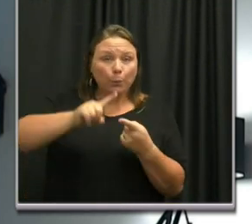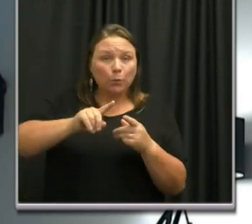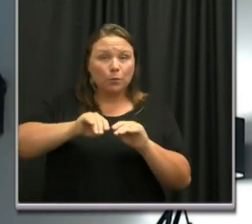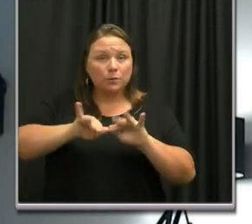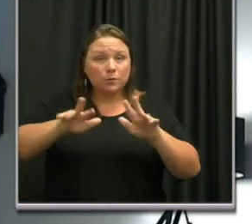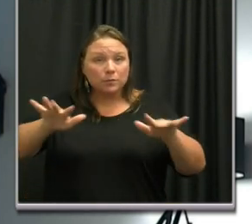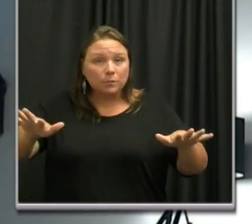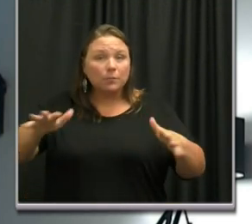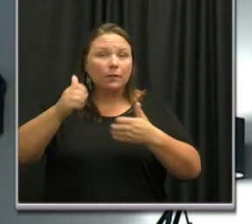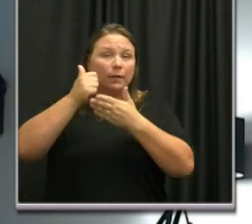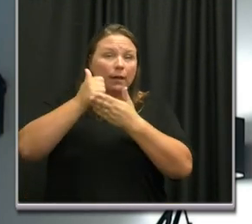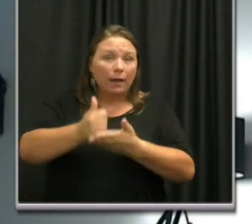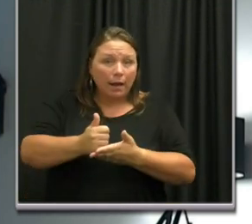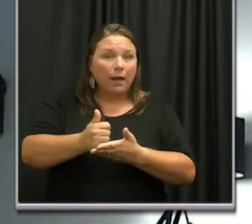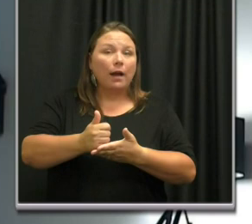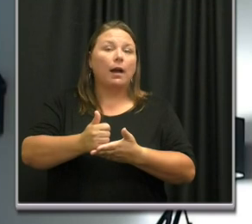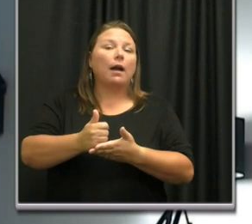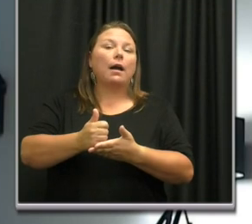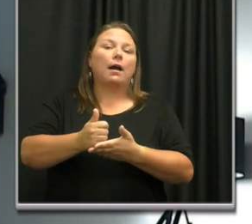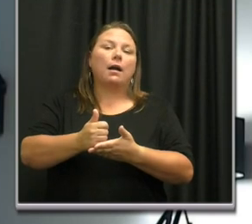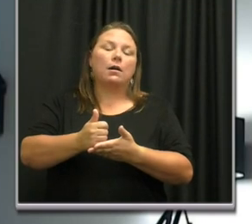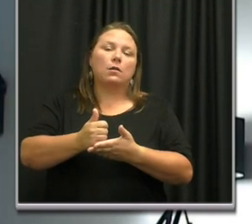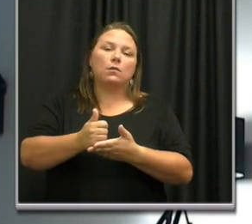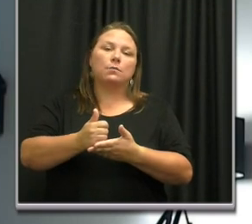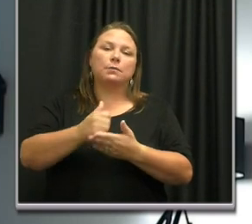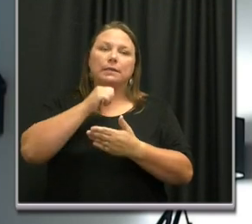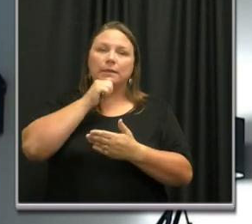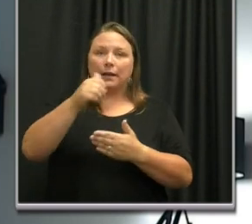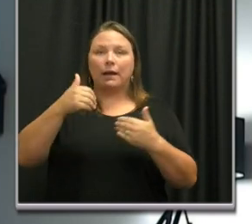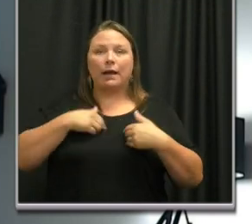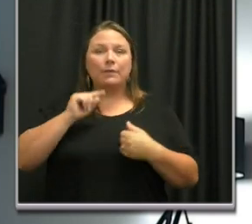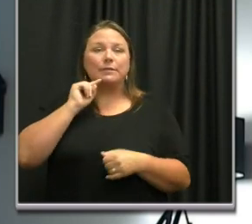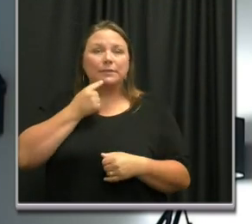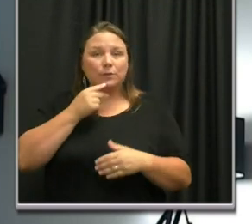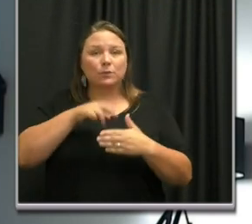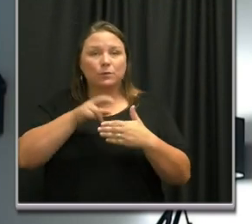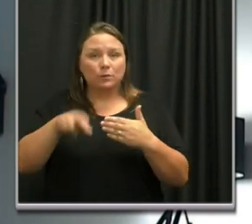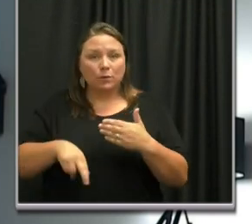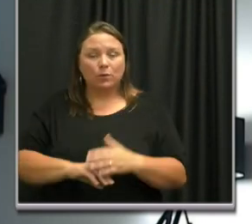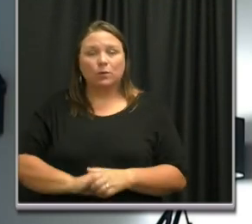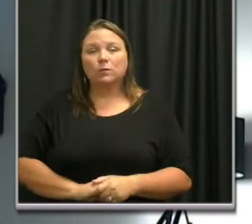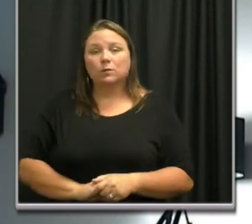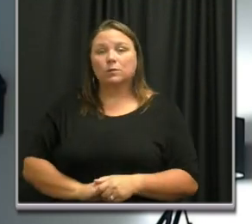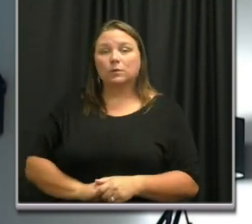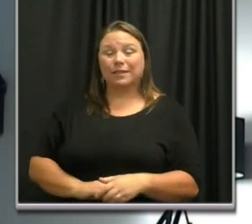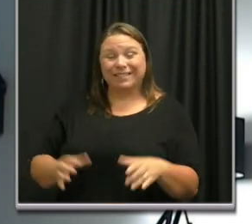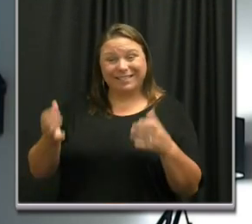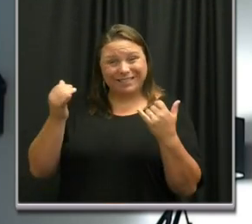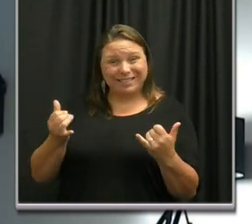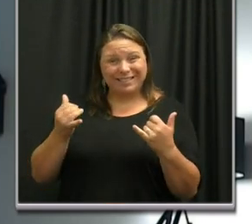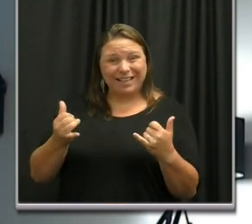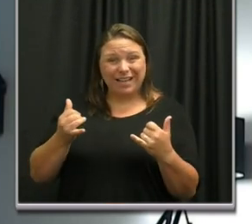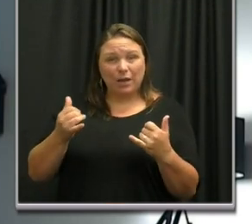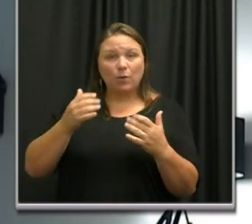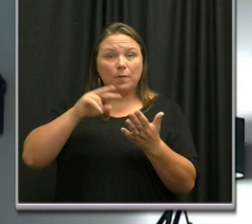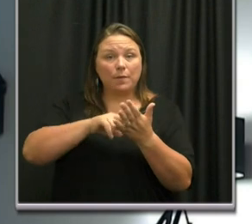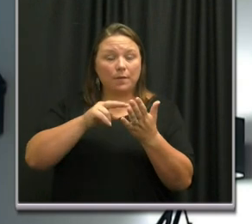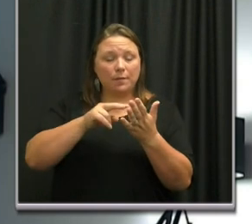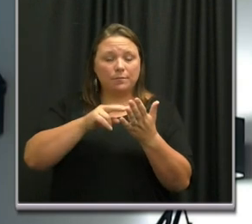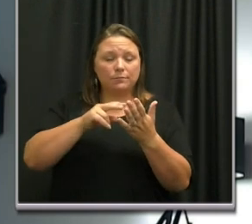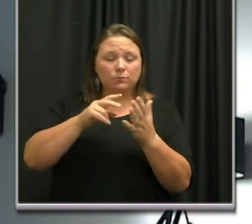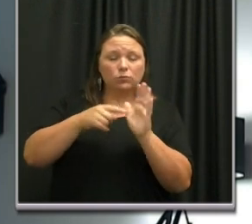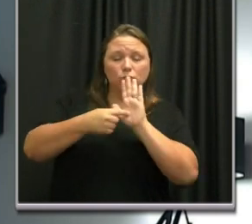in order to prevent these serious outcomes. Which brings us to masks